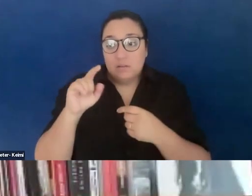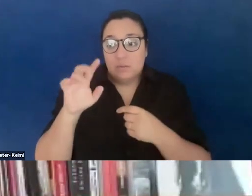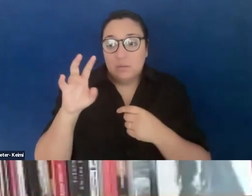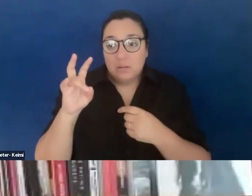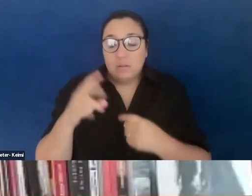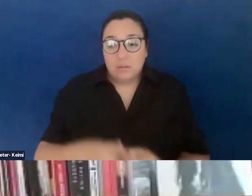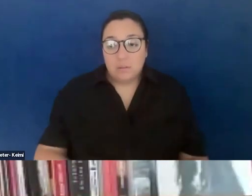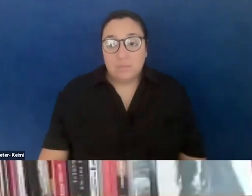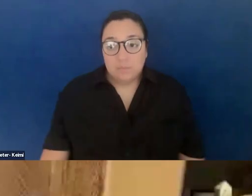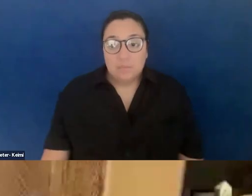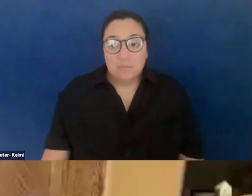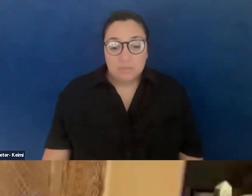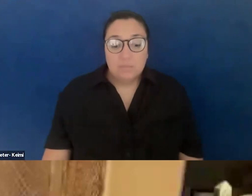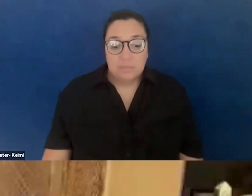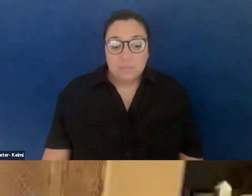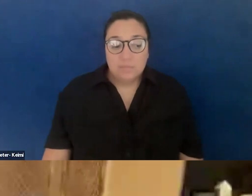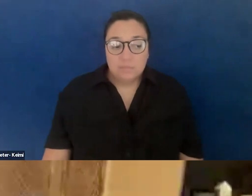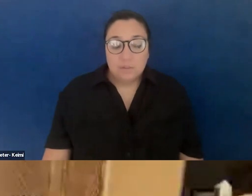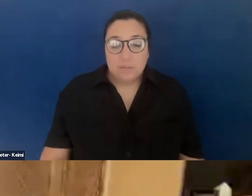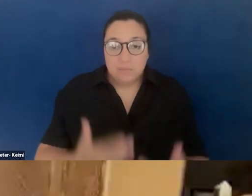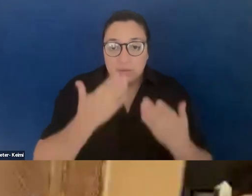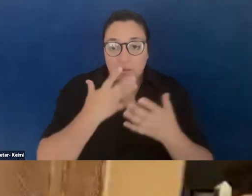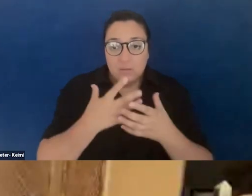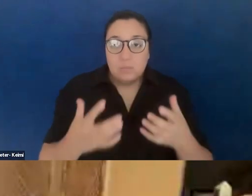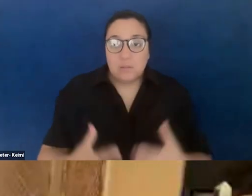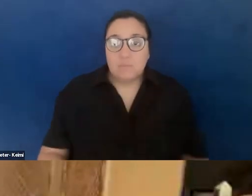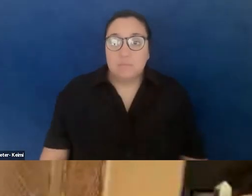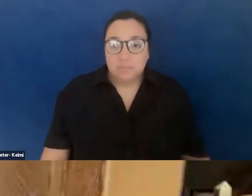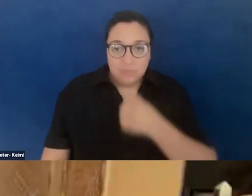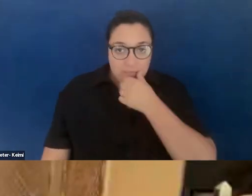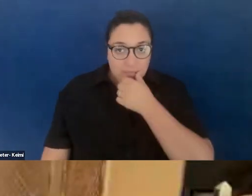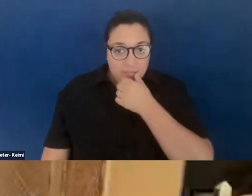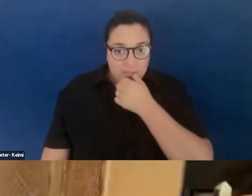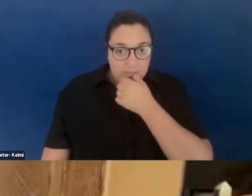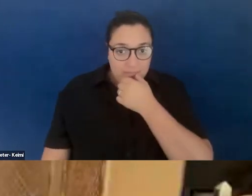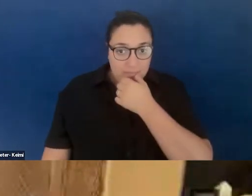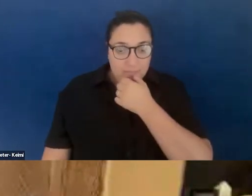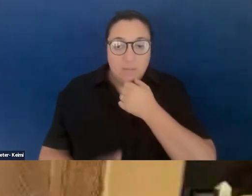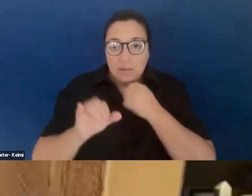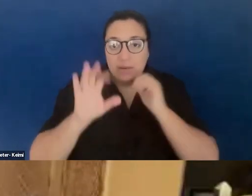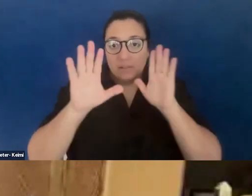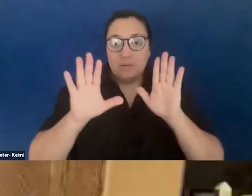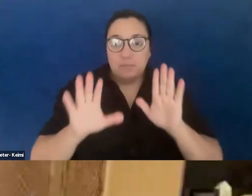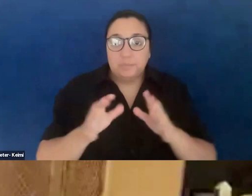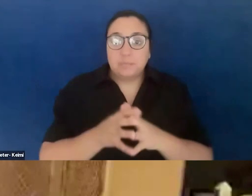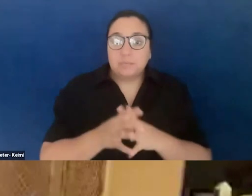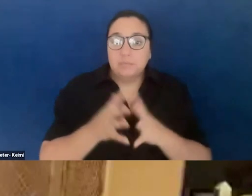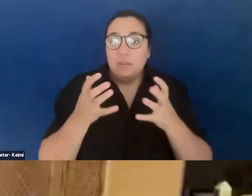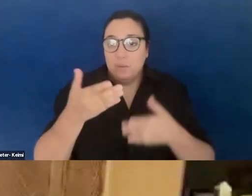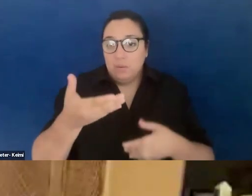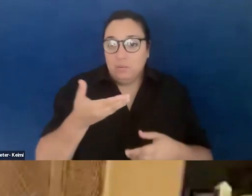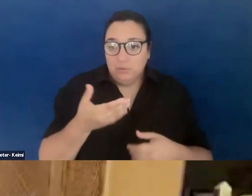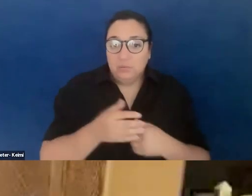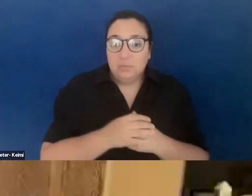It's something. Thank you. Thank you, panelists. Yeah, that was really incredible. I just want to welcome all the panelists.